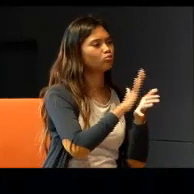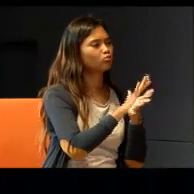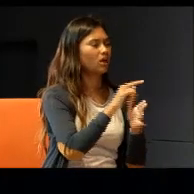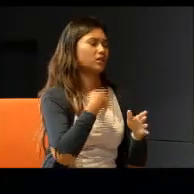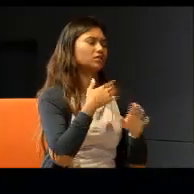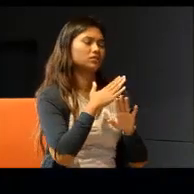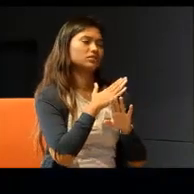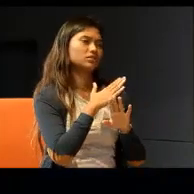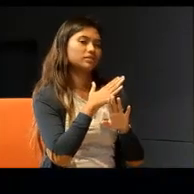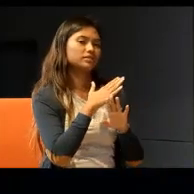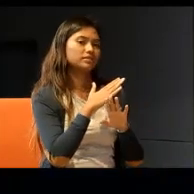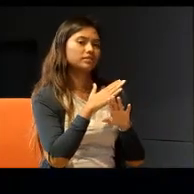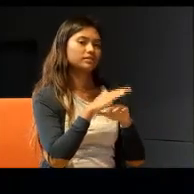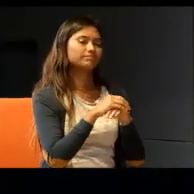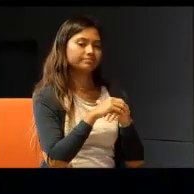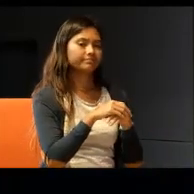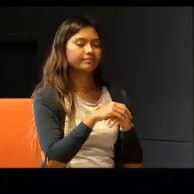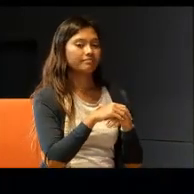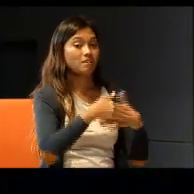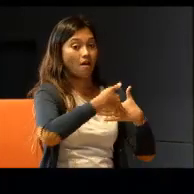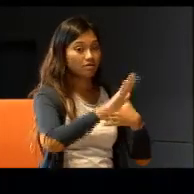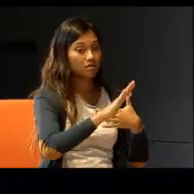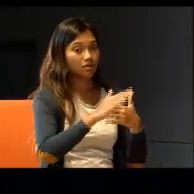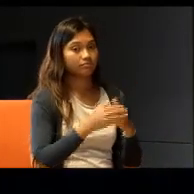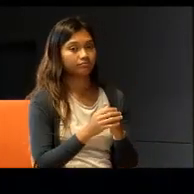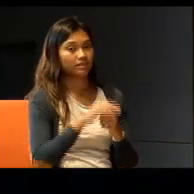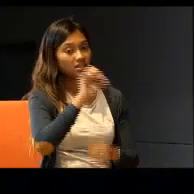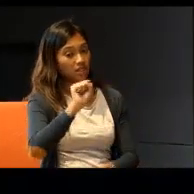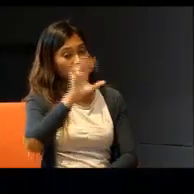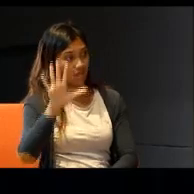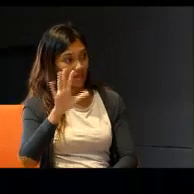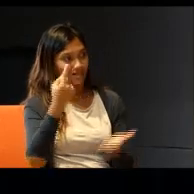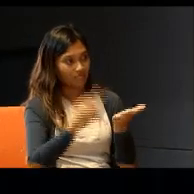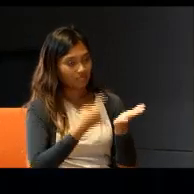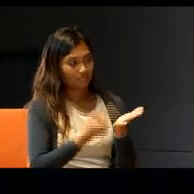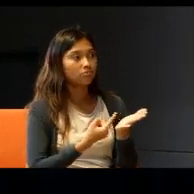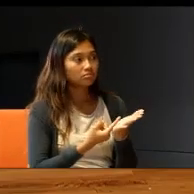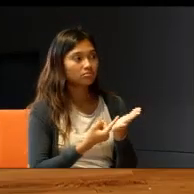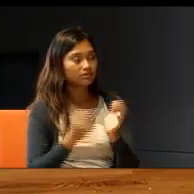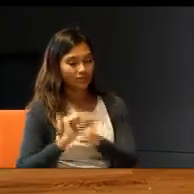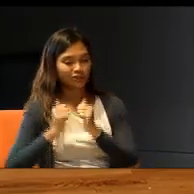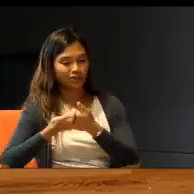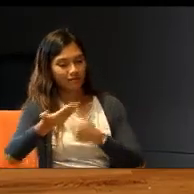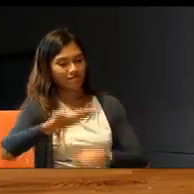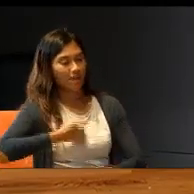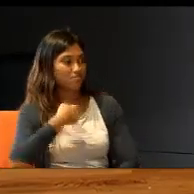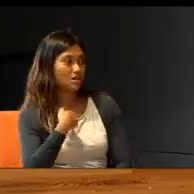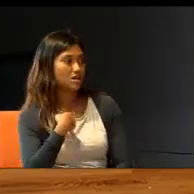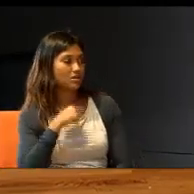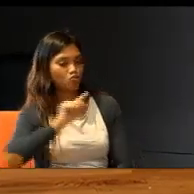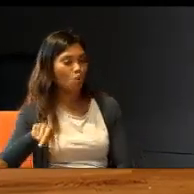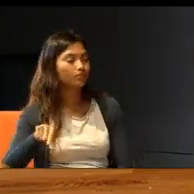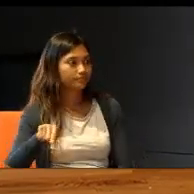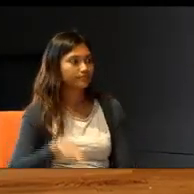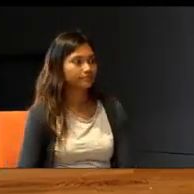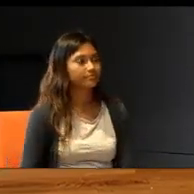I like to think that. Subsequently, on weekends sometimes, I would be invited, to the association, in Mount Baton